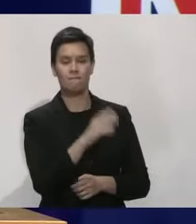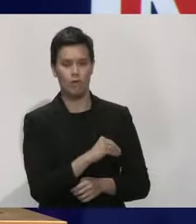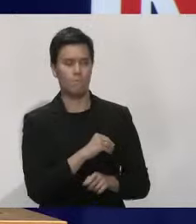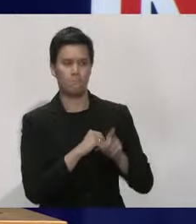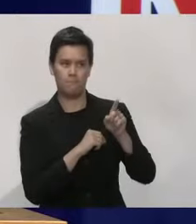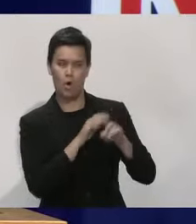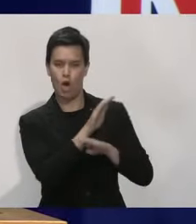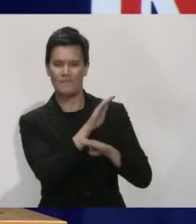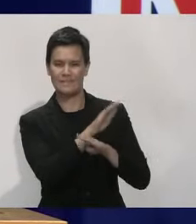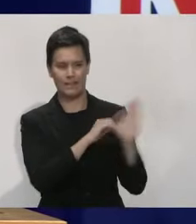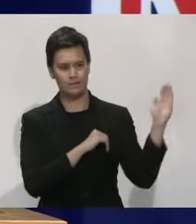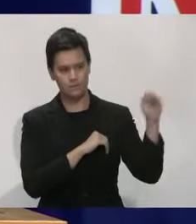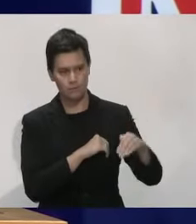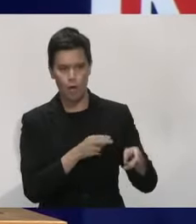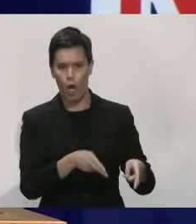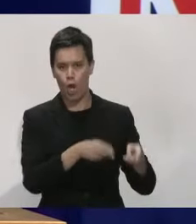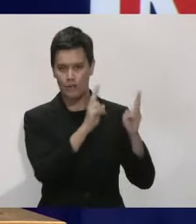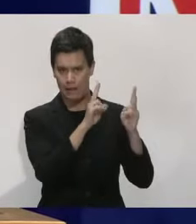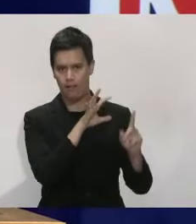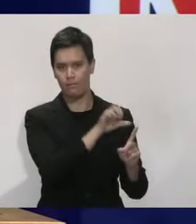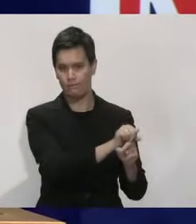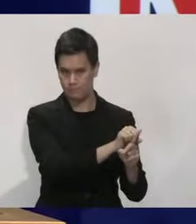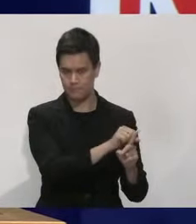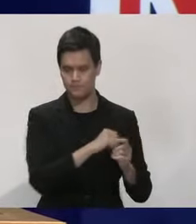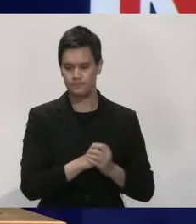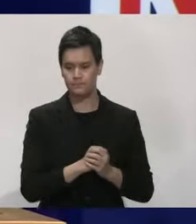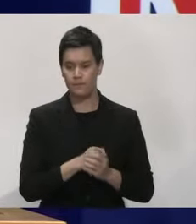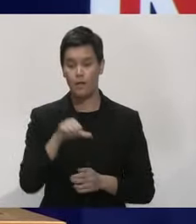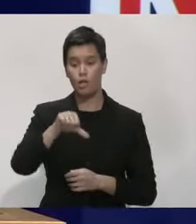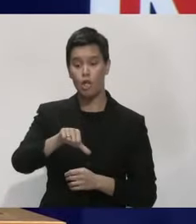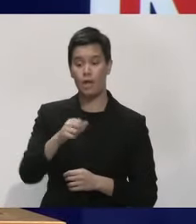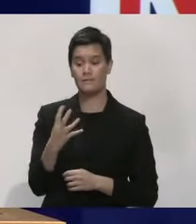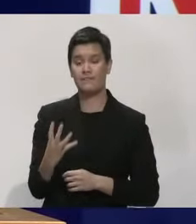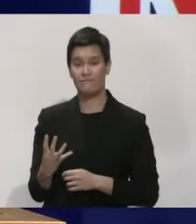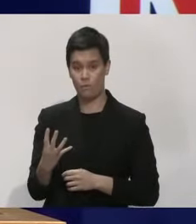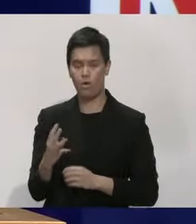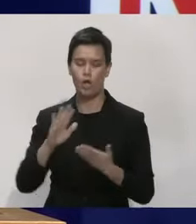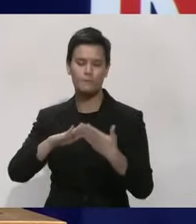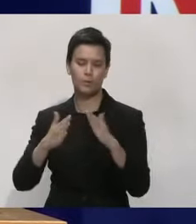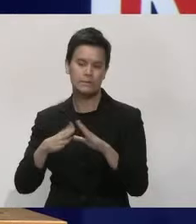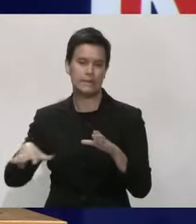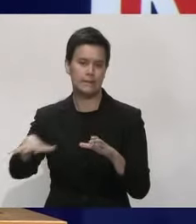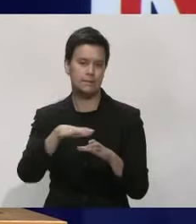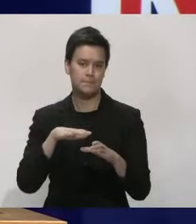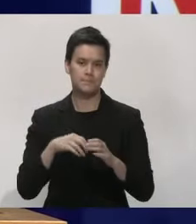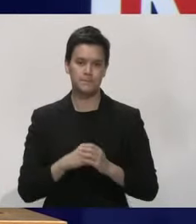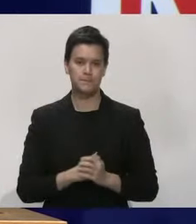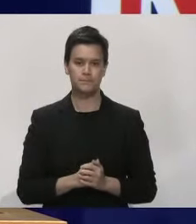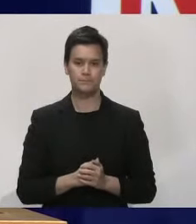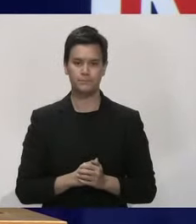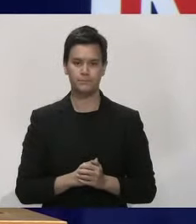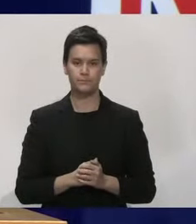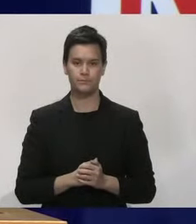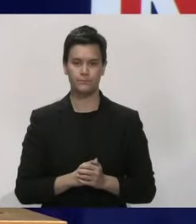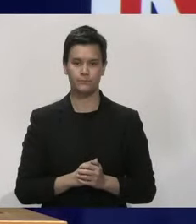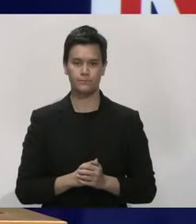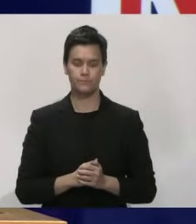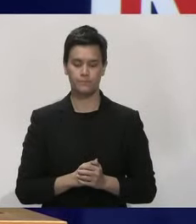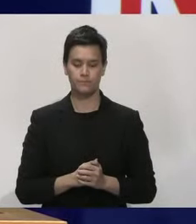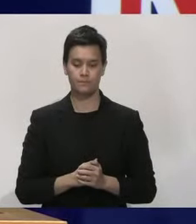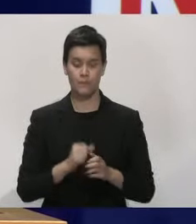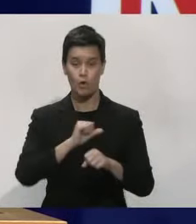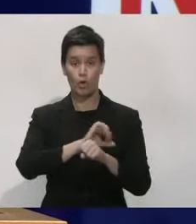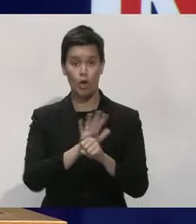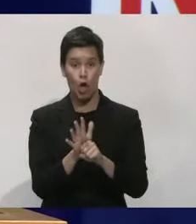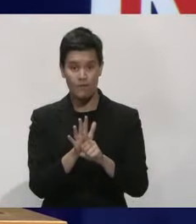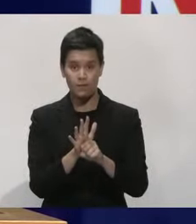in managed isolation facilities and 94 are community-based cases. Our total number of